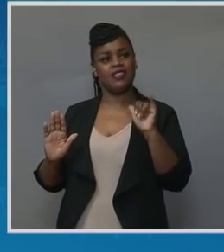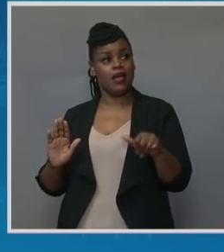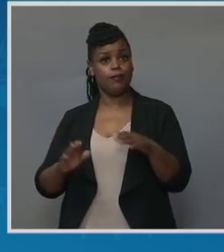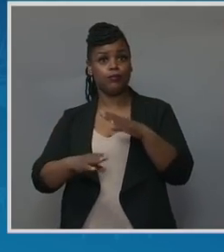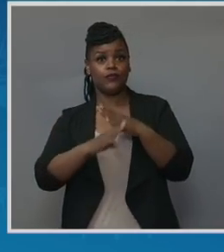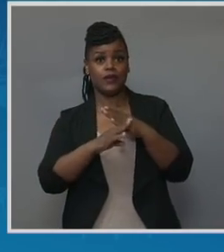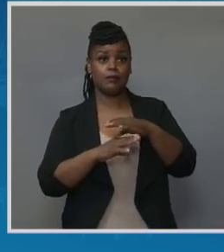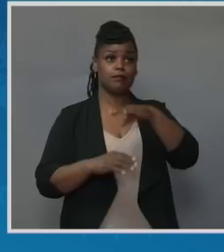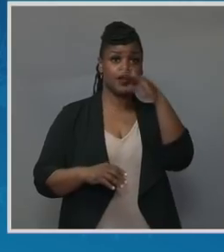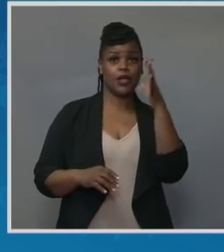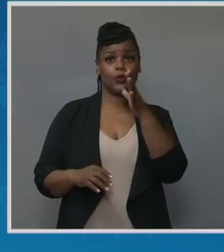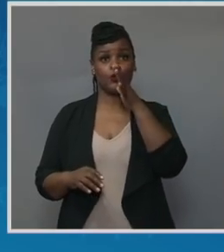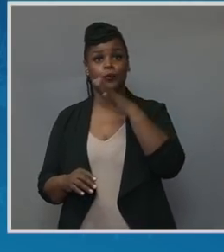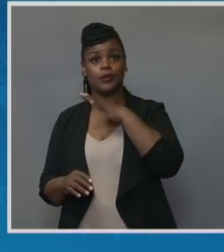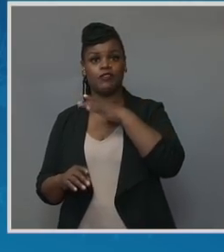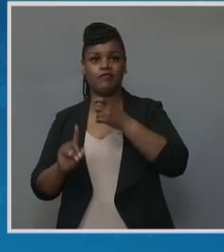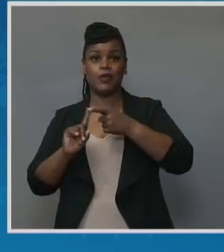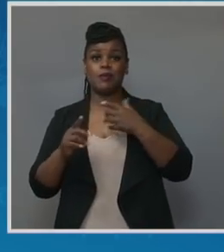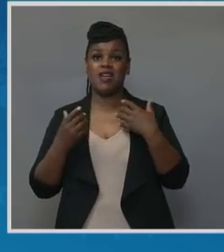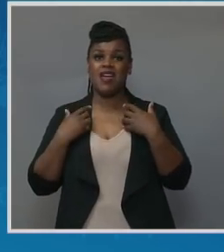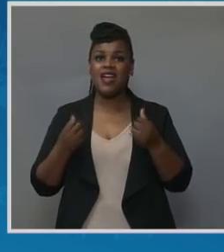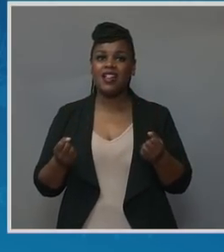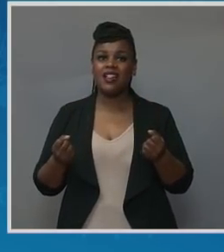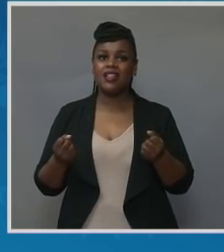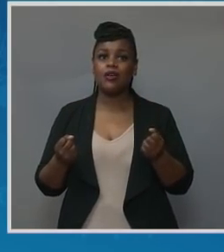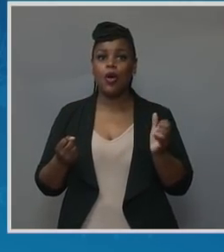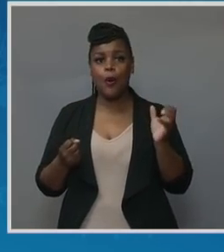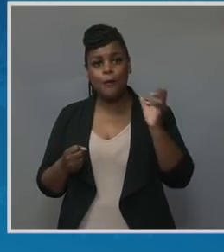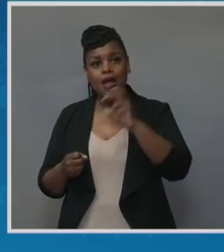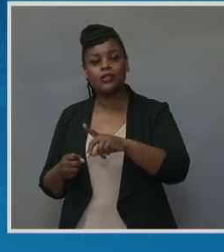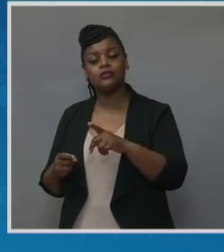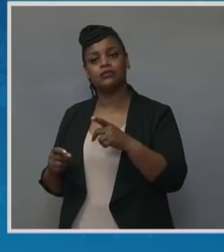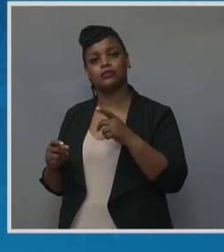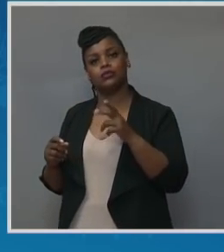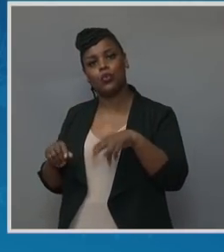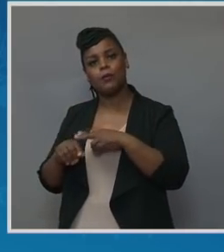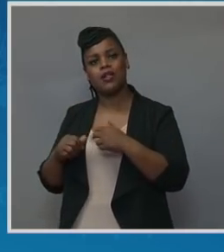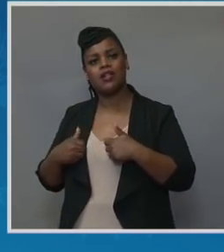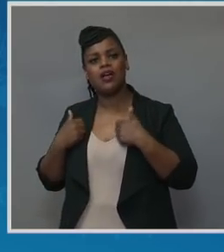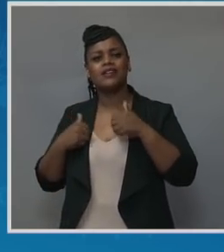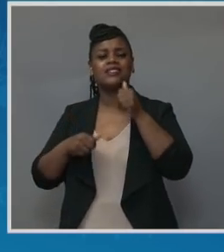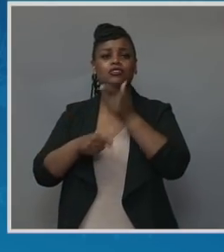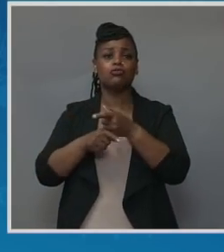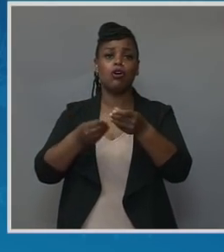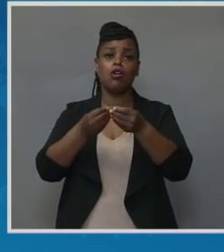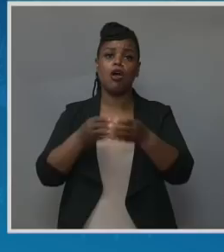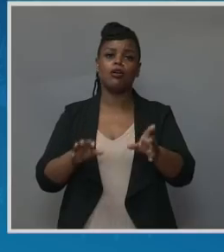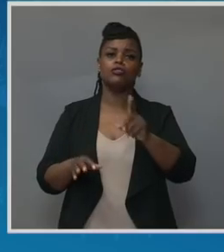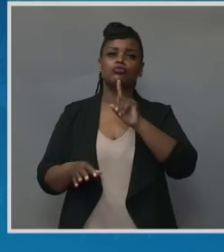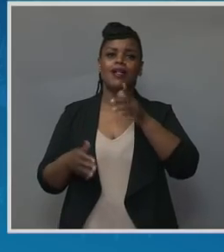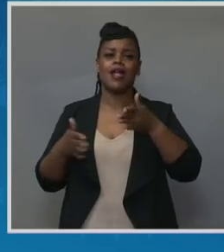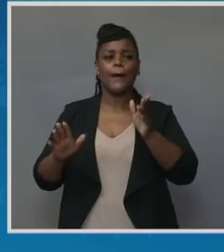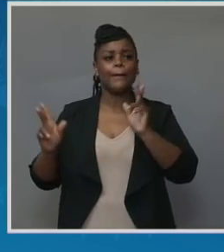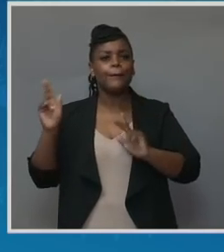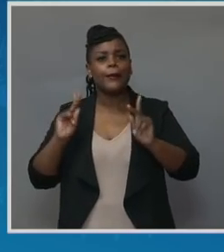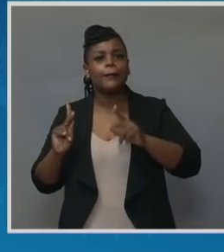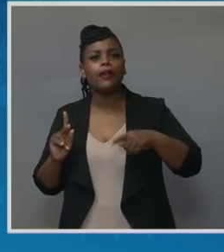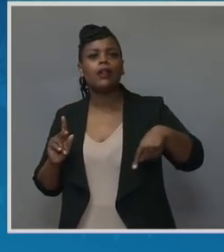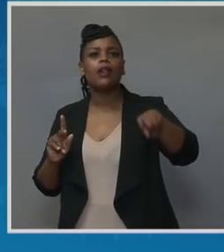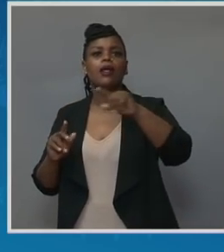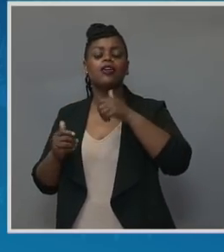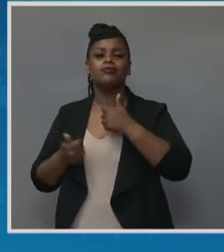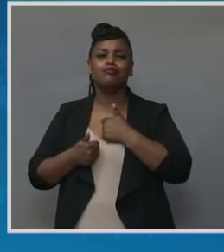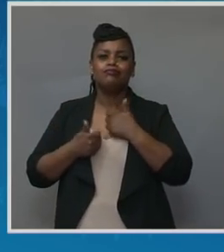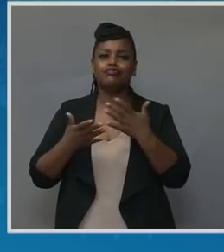healing they need to thrive in their new normal. Sisters in Loss holds that space for people to present those stories in a